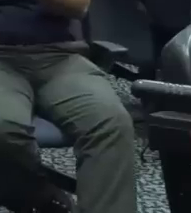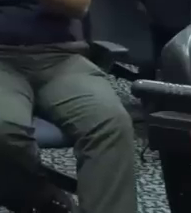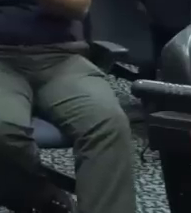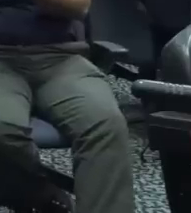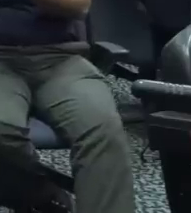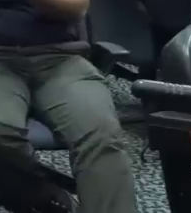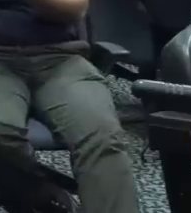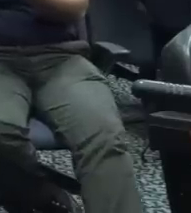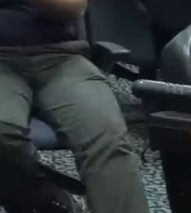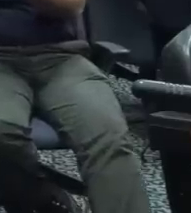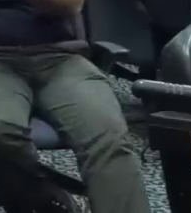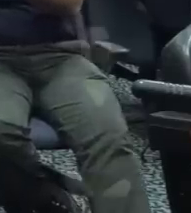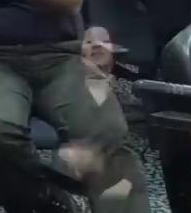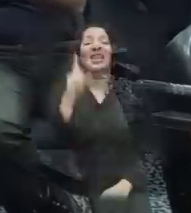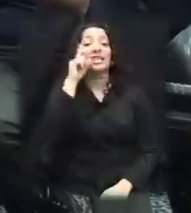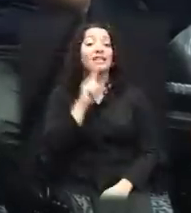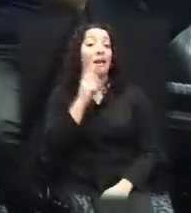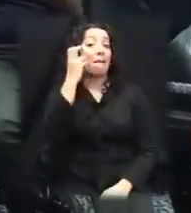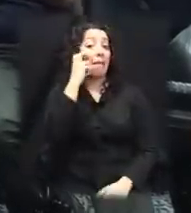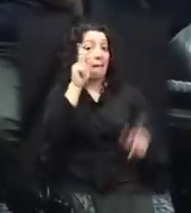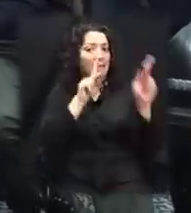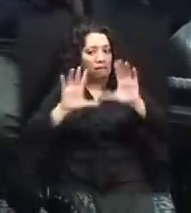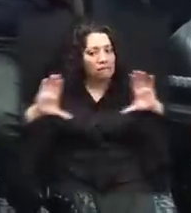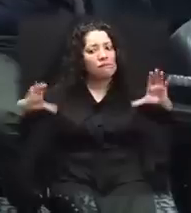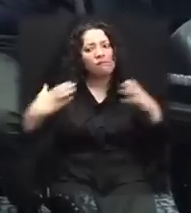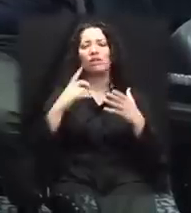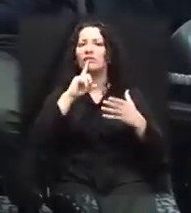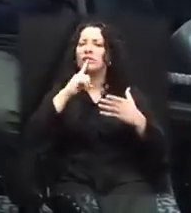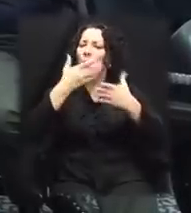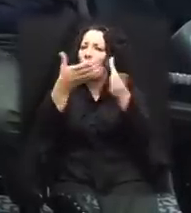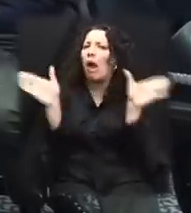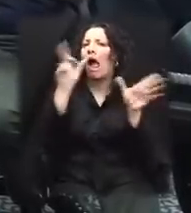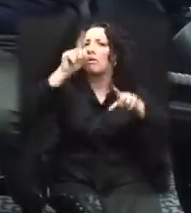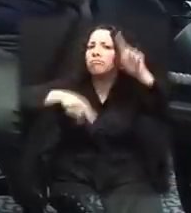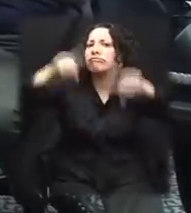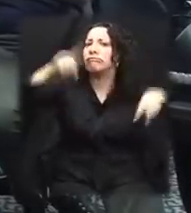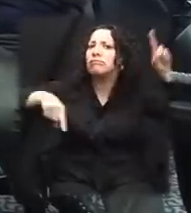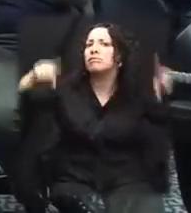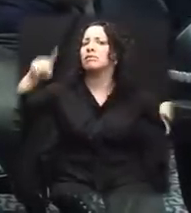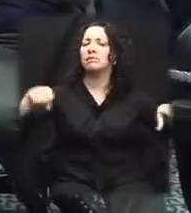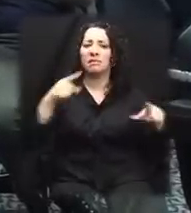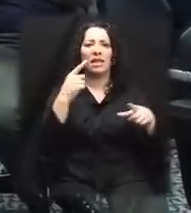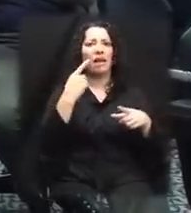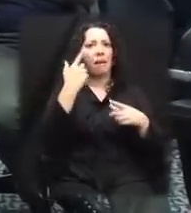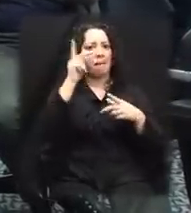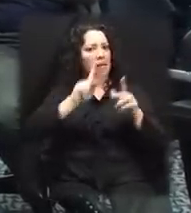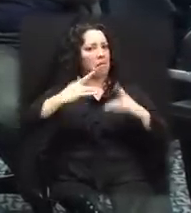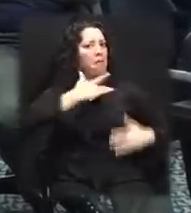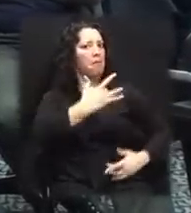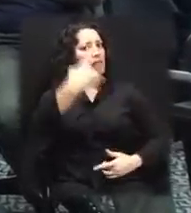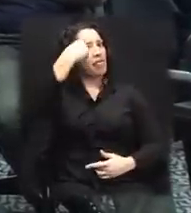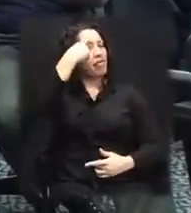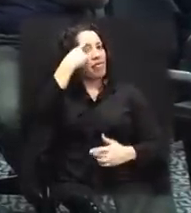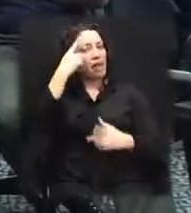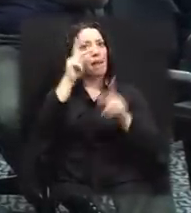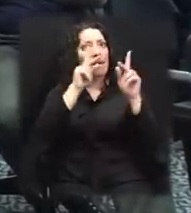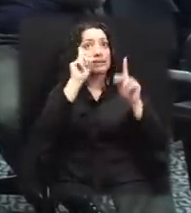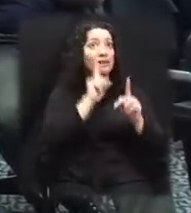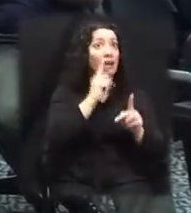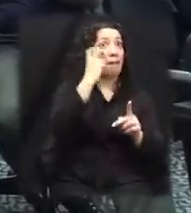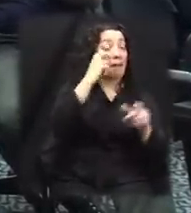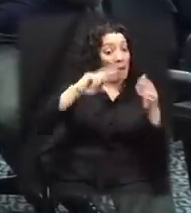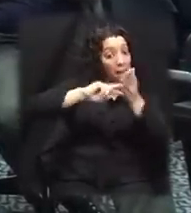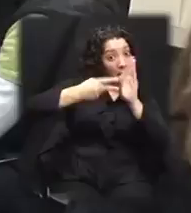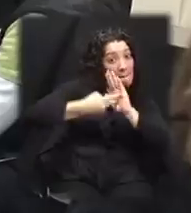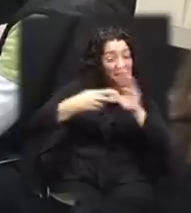The deafblind population is very diverse. It is a general misconception that all people who are deafblind have no vision